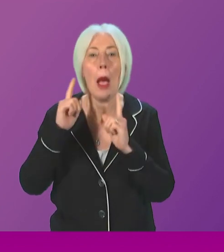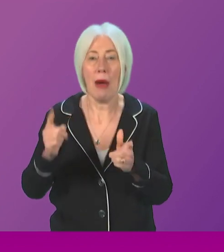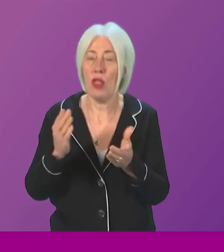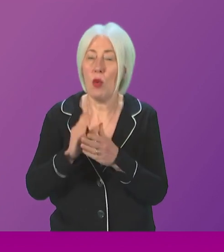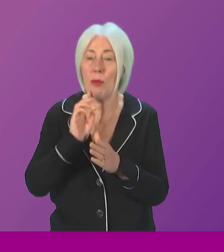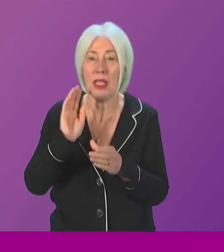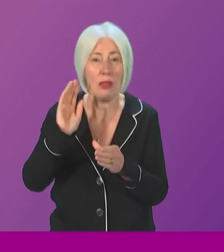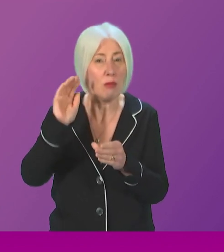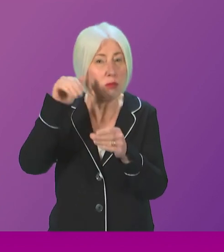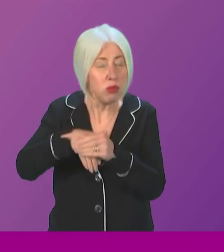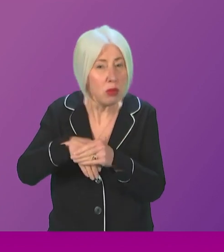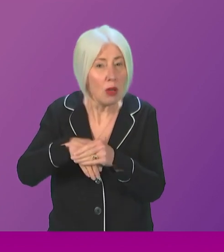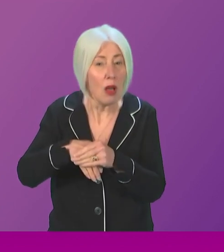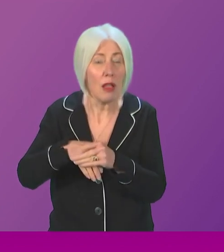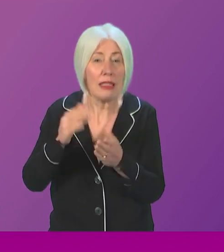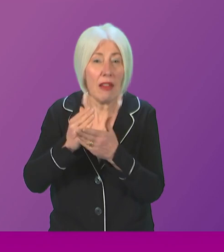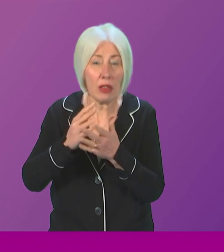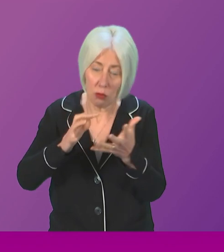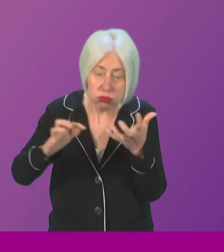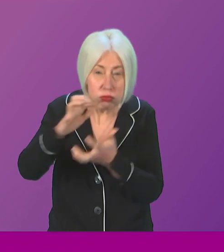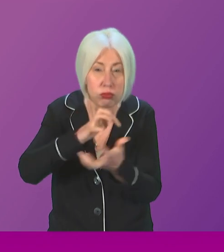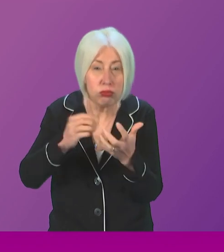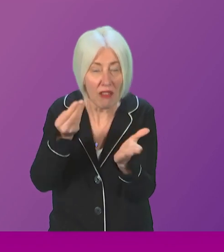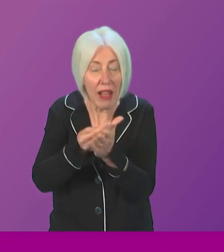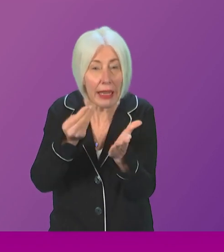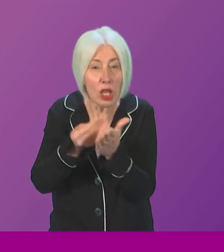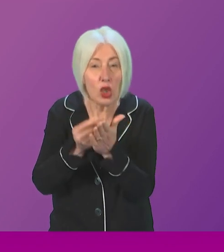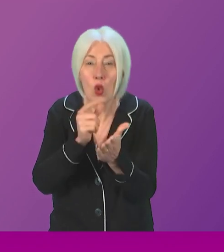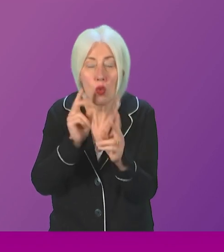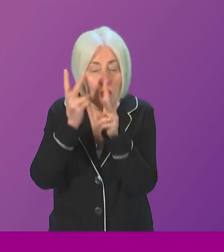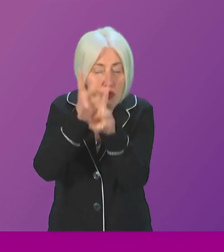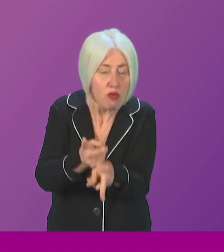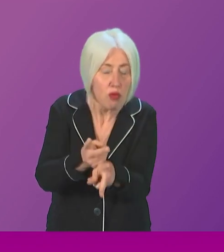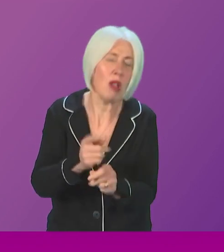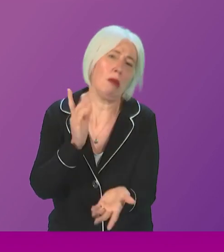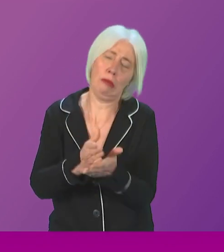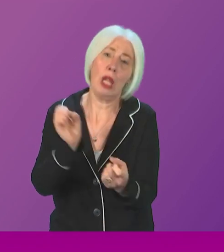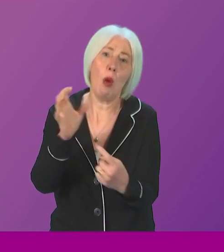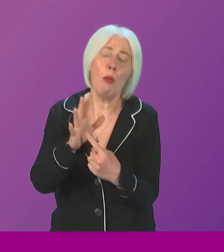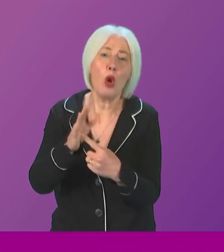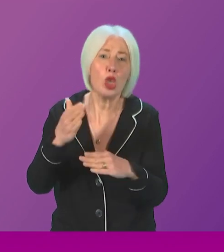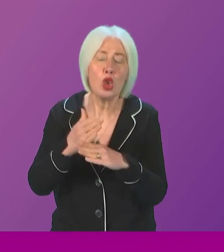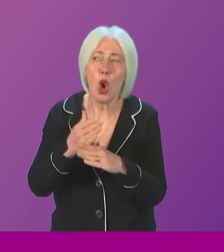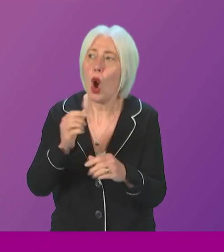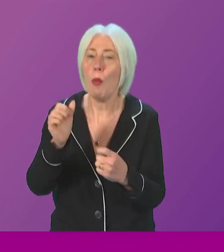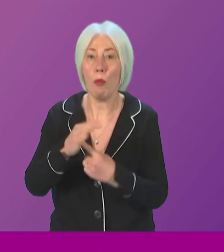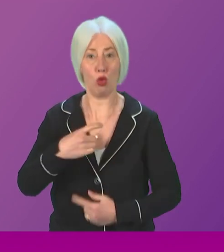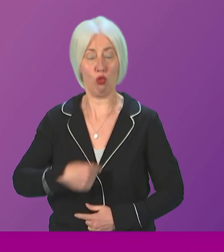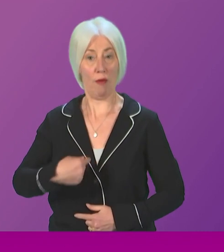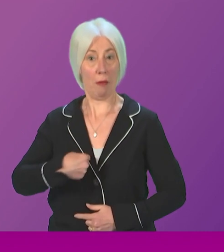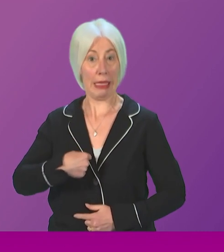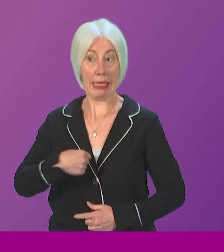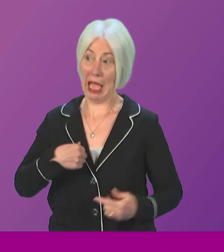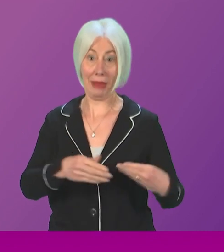input, particularly on the issues of financial oversight. So, of course, that is an important job, an important role for me to take forward